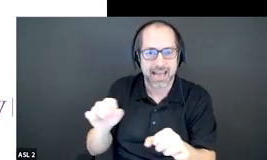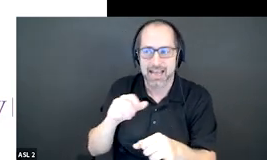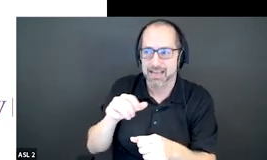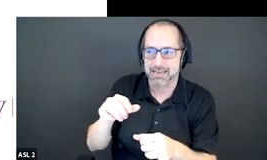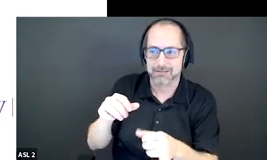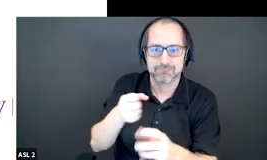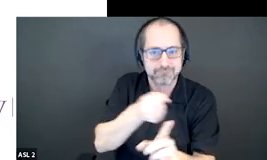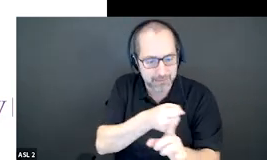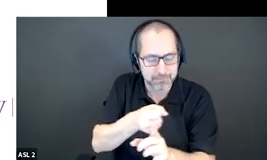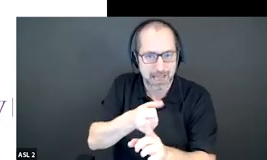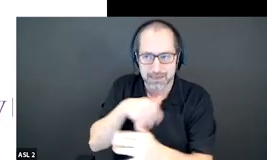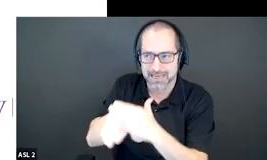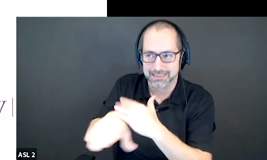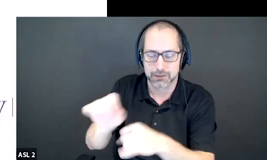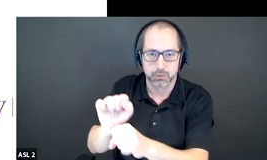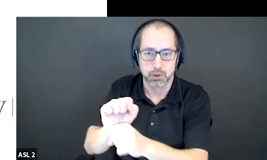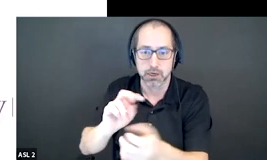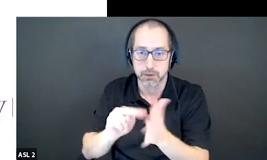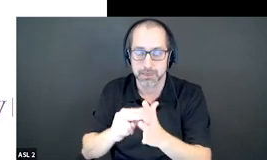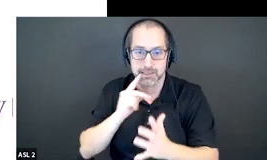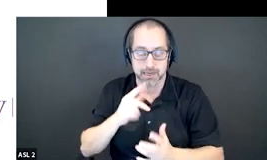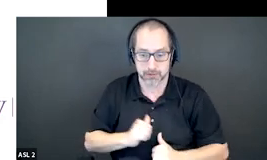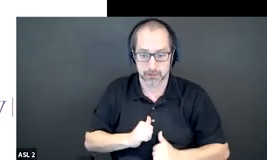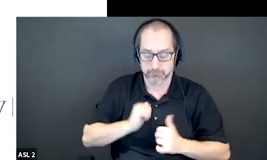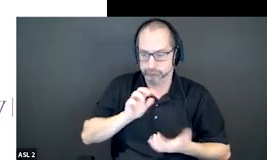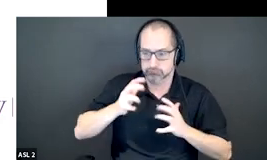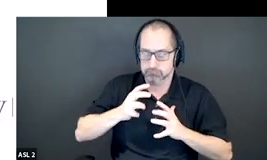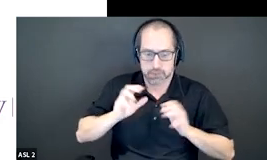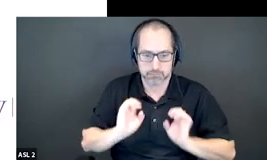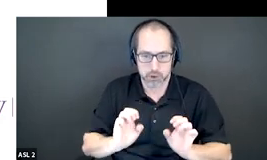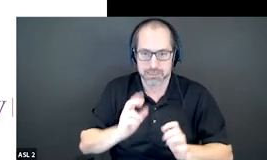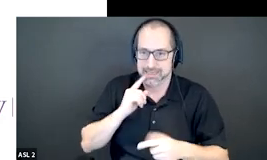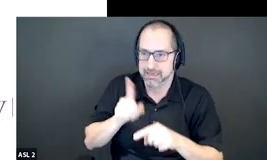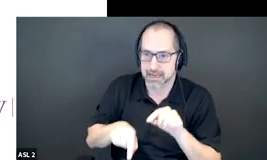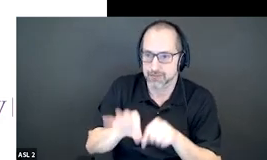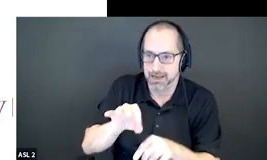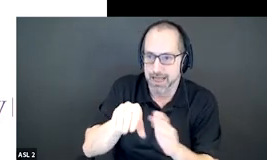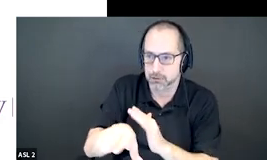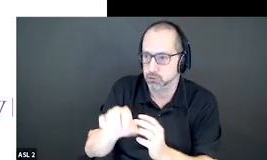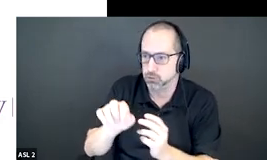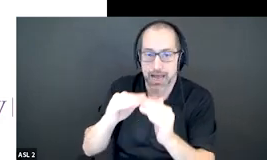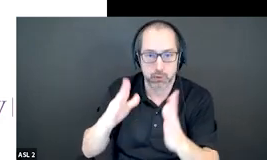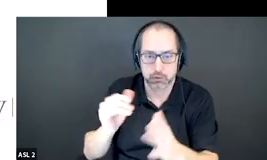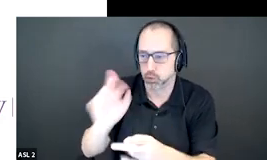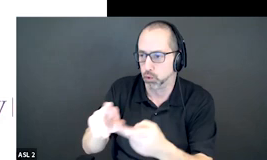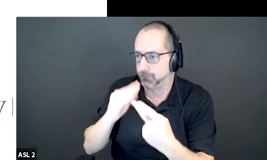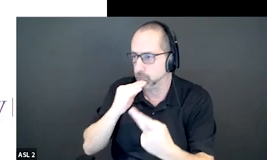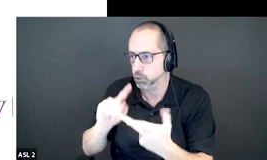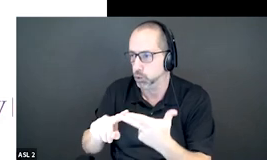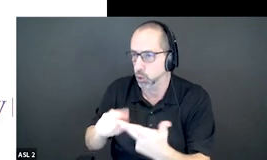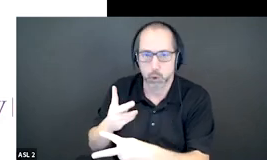which means obviously if we are in crisis we're having difficulty accessing housing or accessing food or we cannot find care for our children